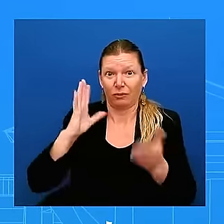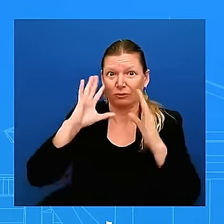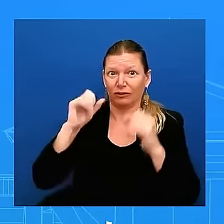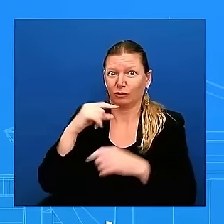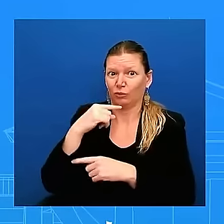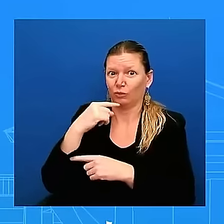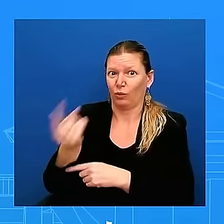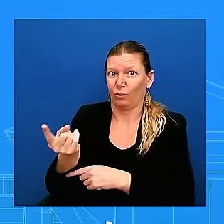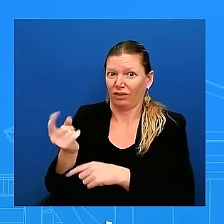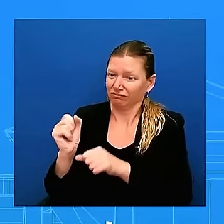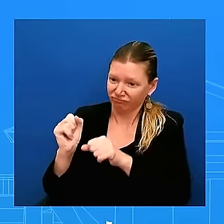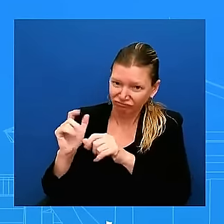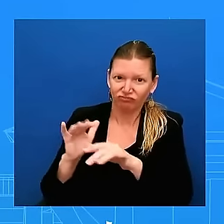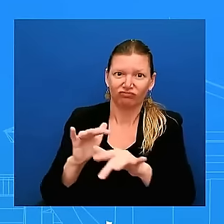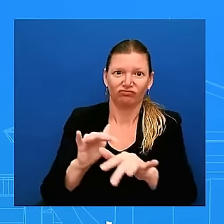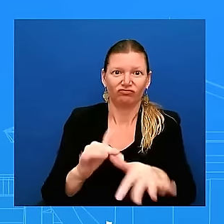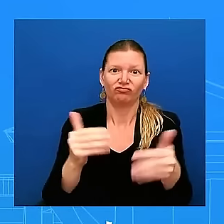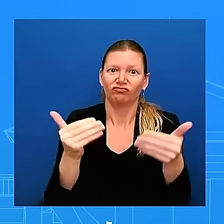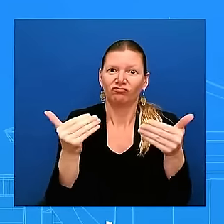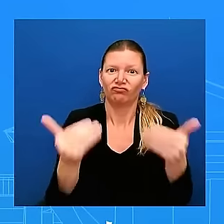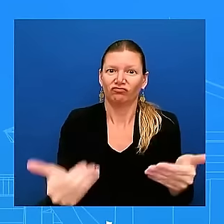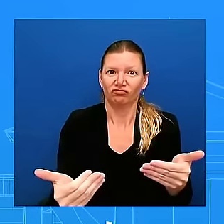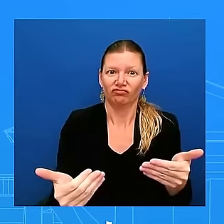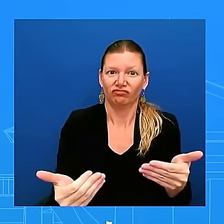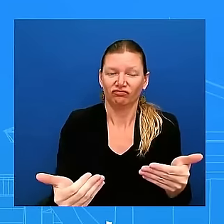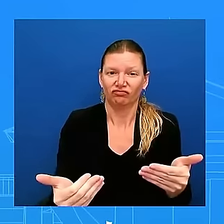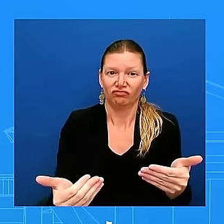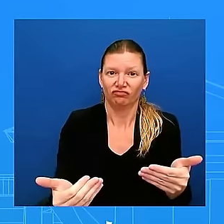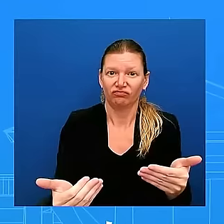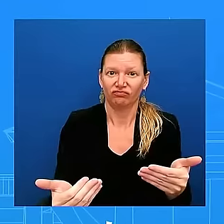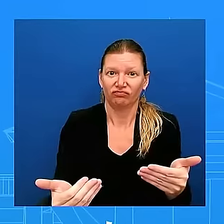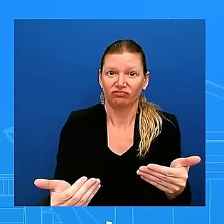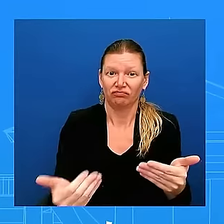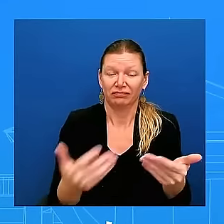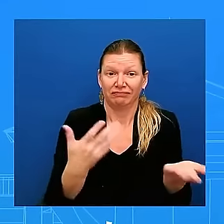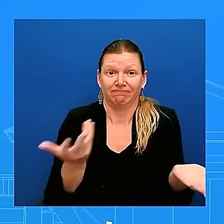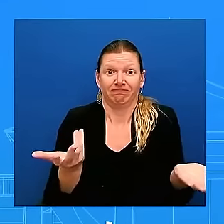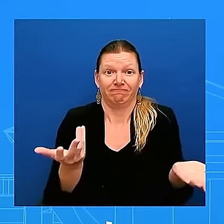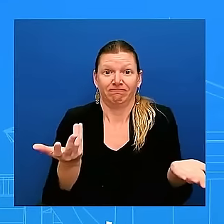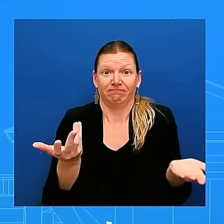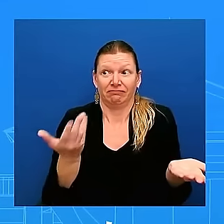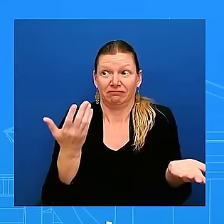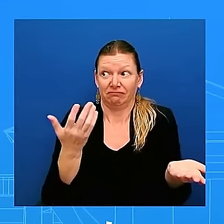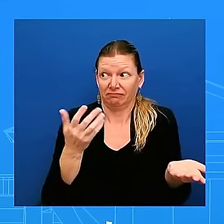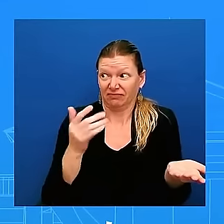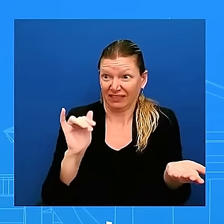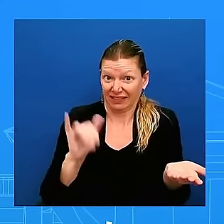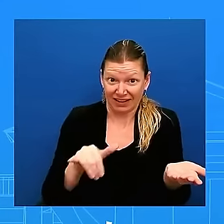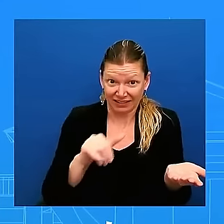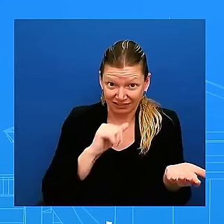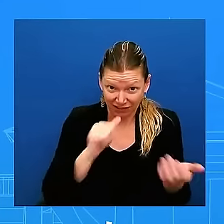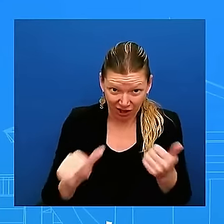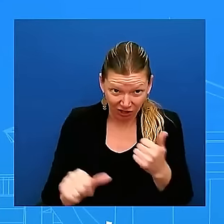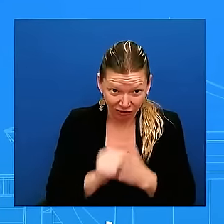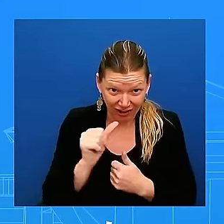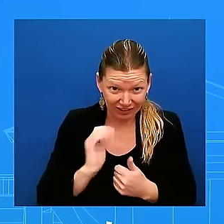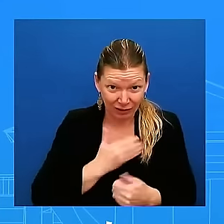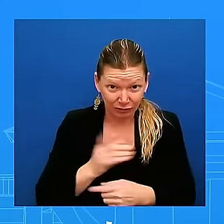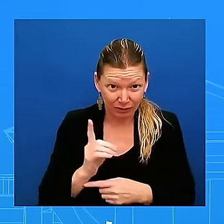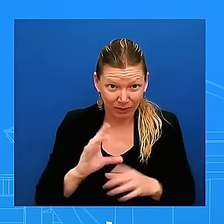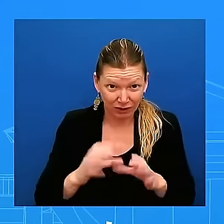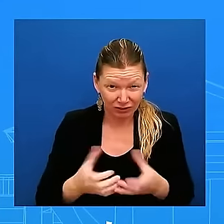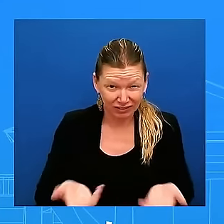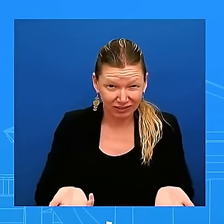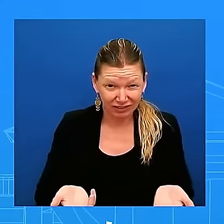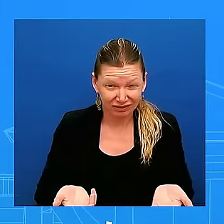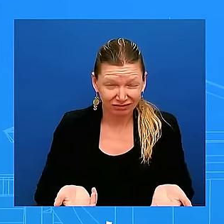i don't know if that's not a if that's not a threat in our democracy when it was one of the darkest days of our democracy january 6 one of the darkest